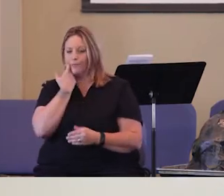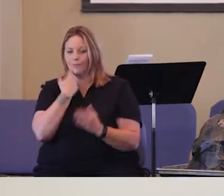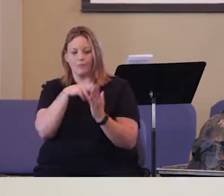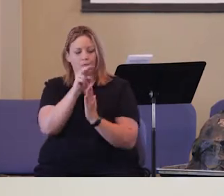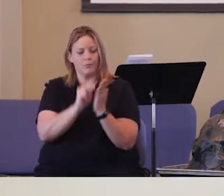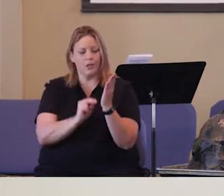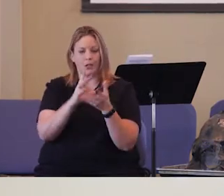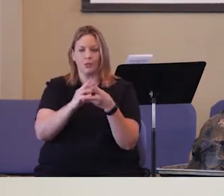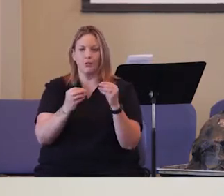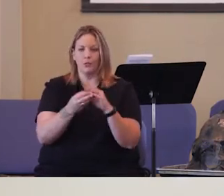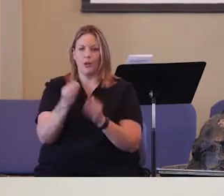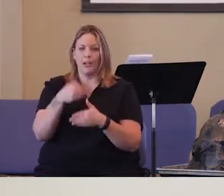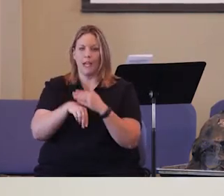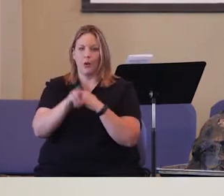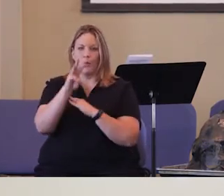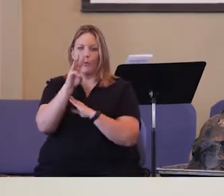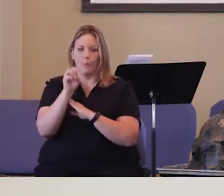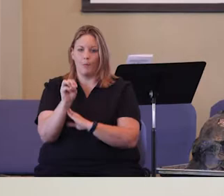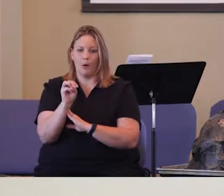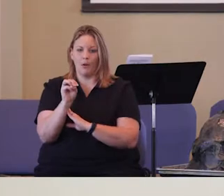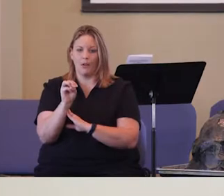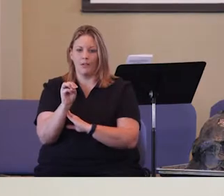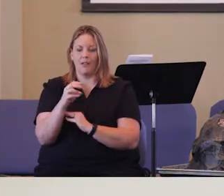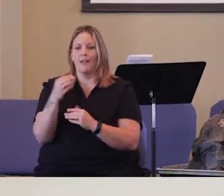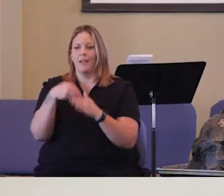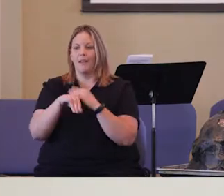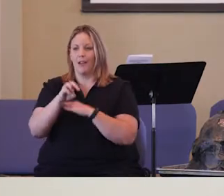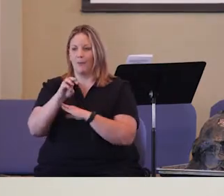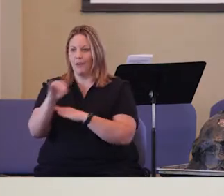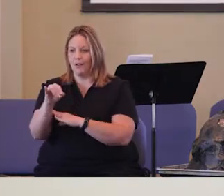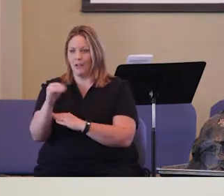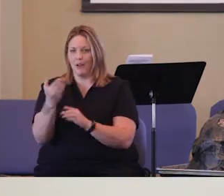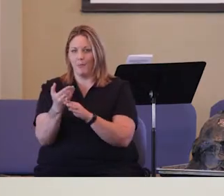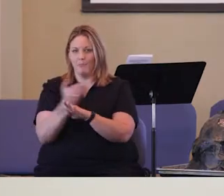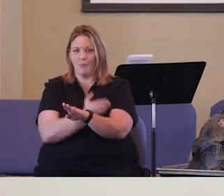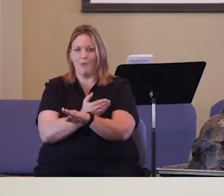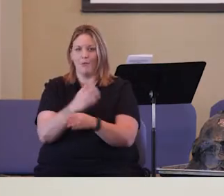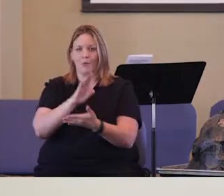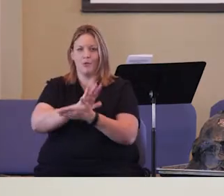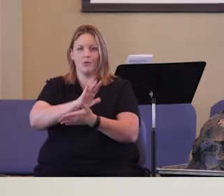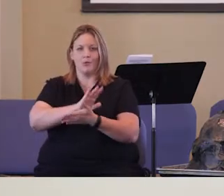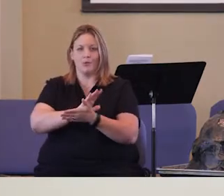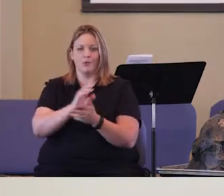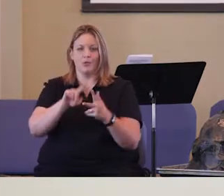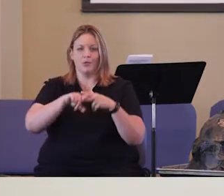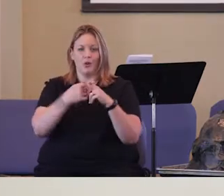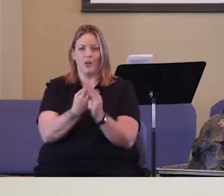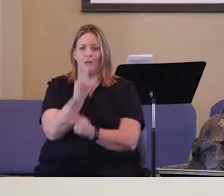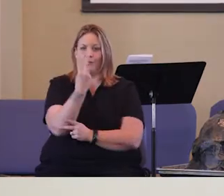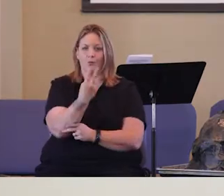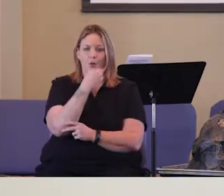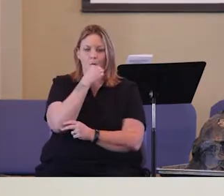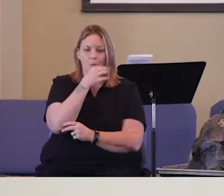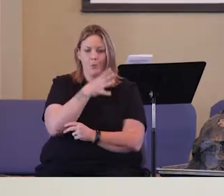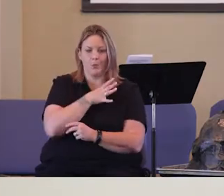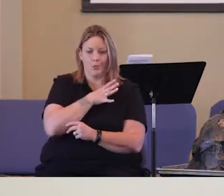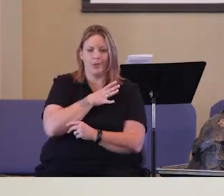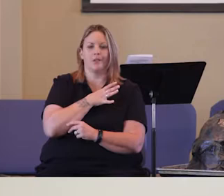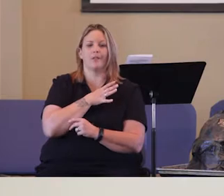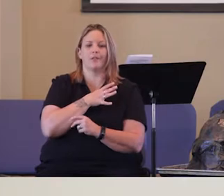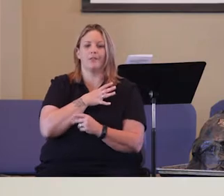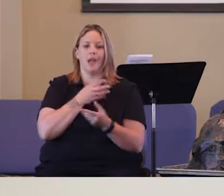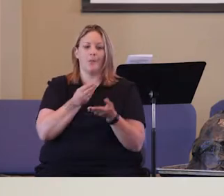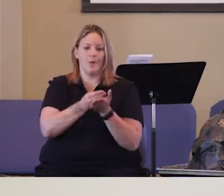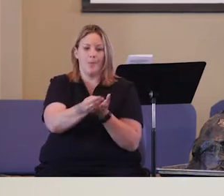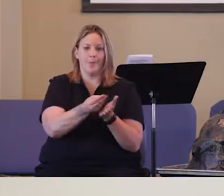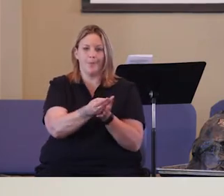story in Walmart in Michigan right before school started. There was two women getting school supplies for